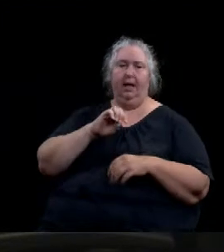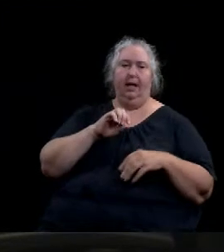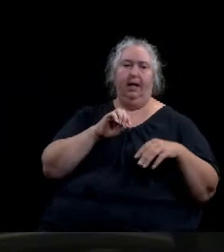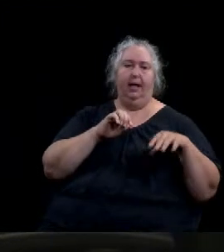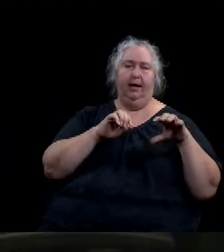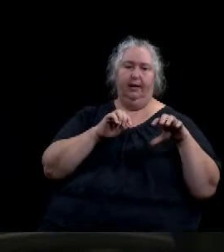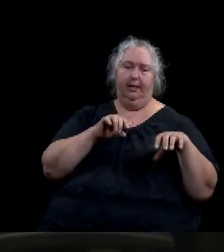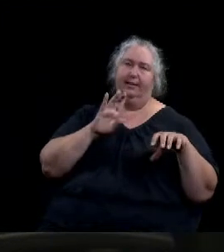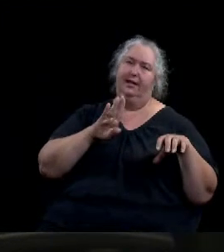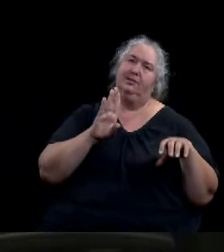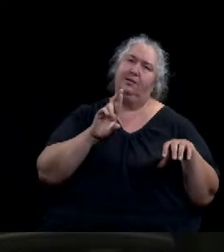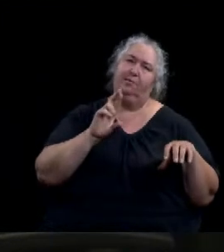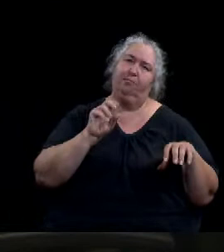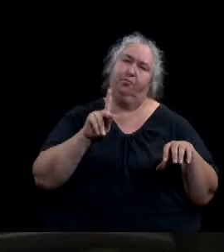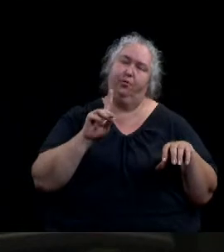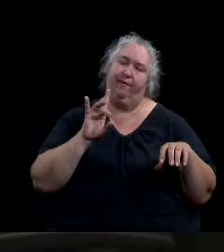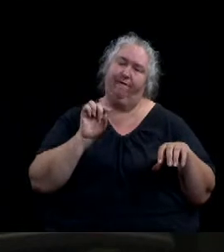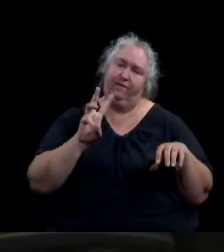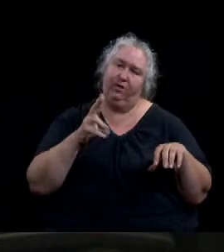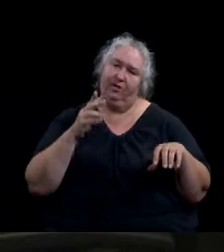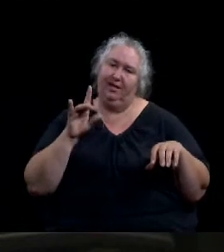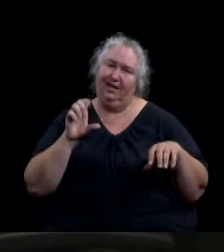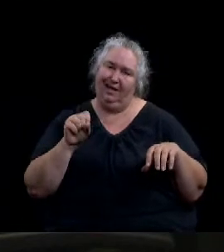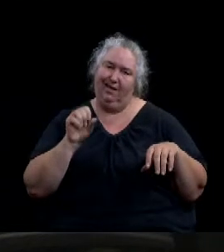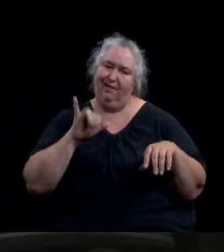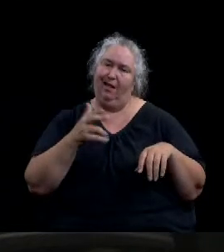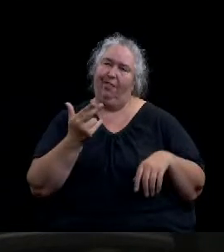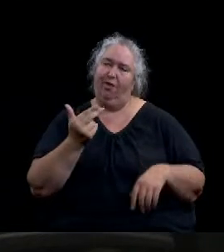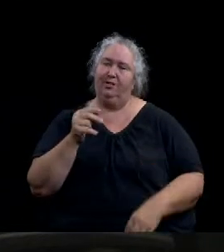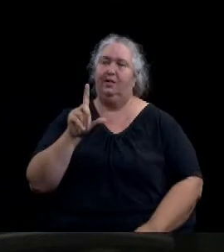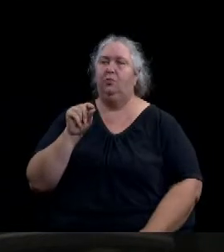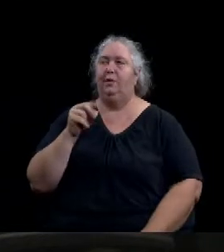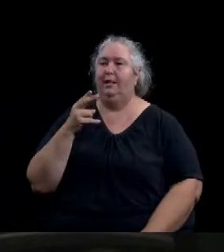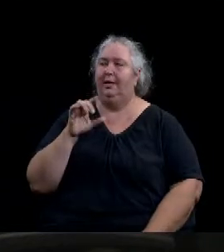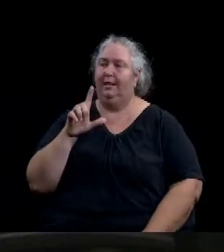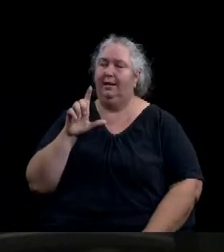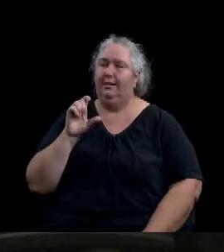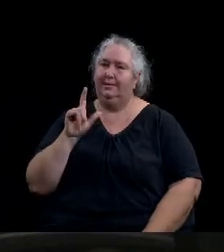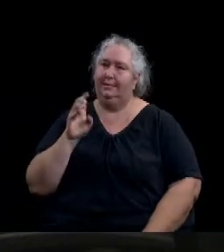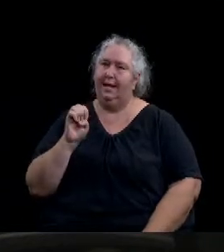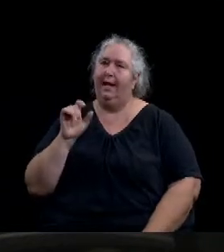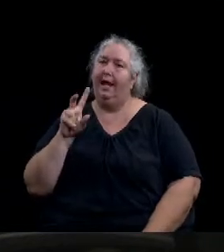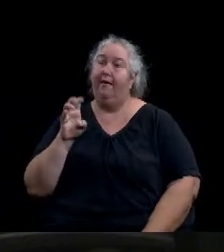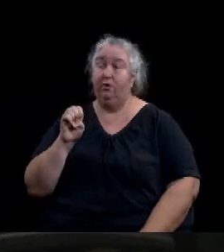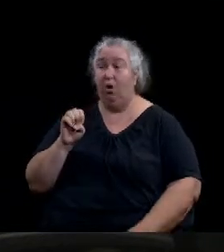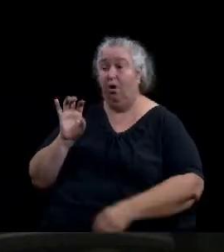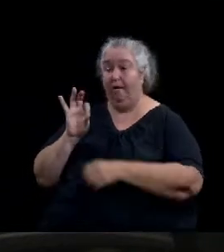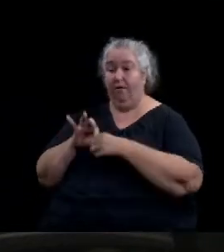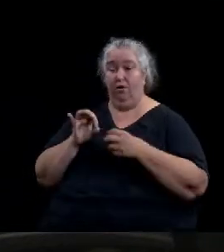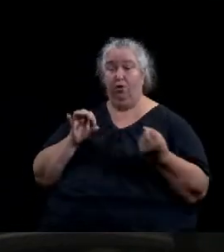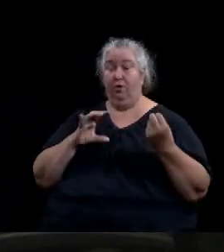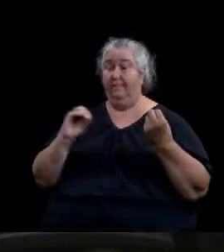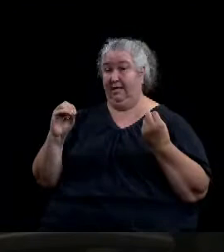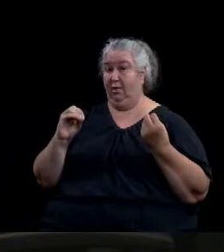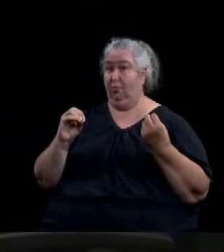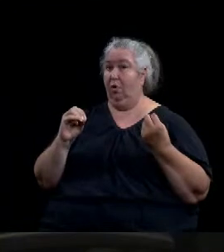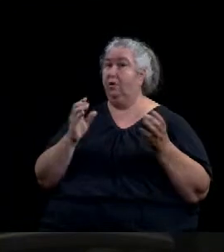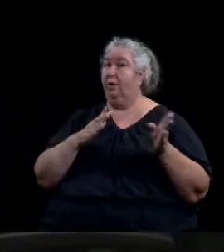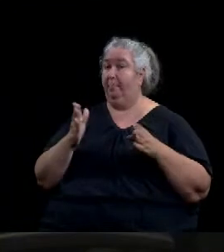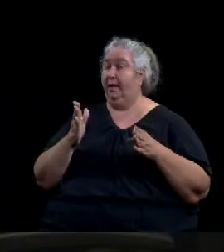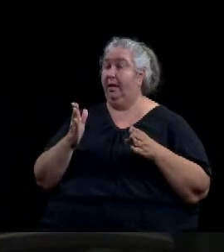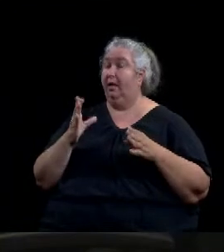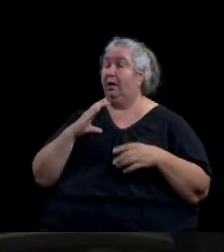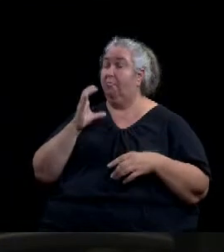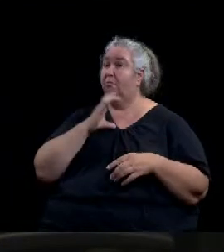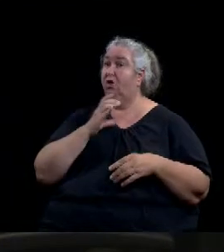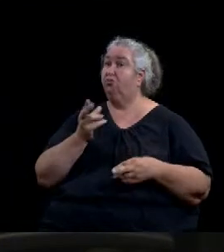1320 Hillside Avenue. By a vote of 12-0, Plan Commission recommended approval of the request based on the findings that I just read in the